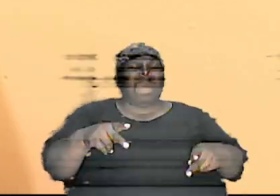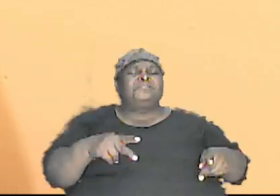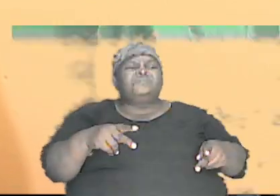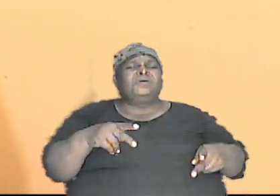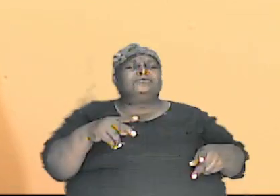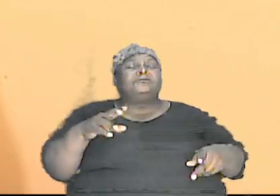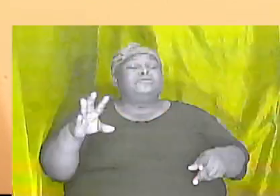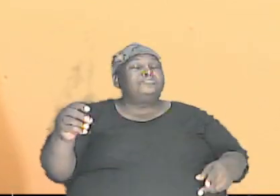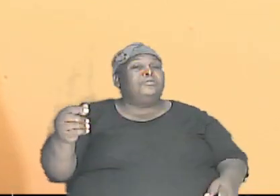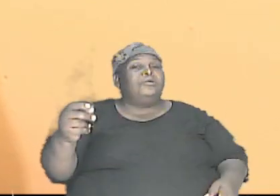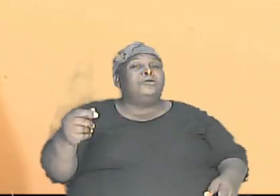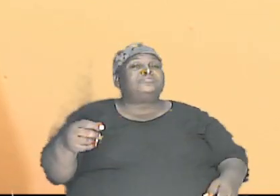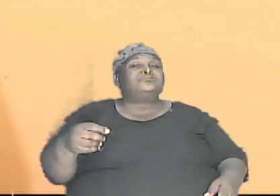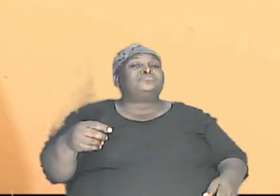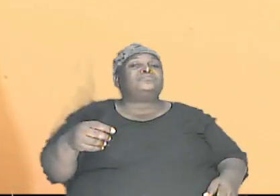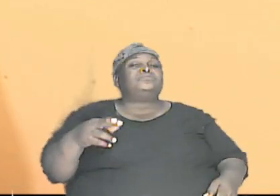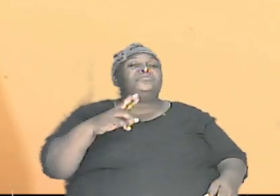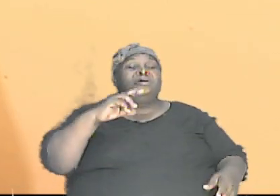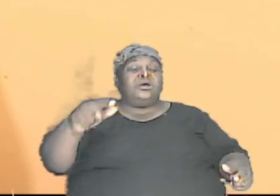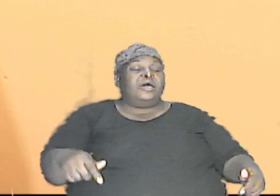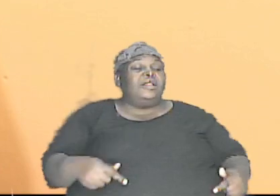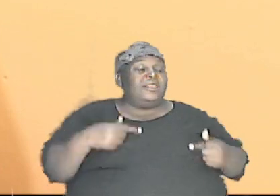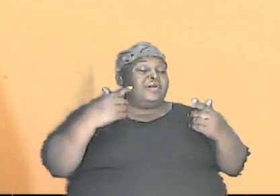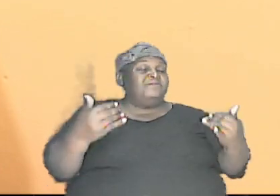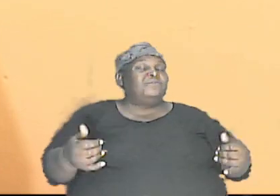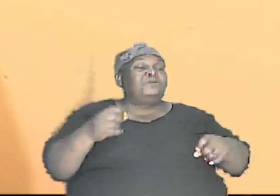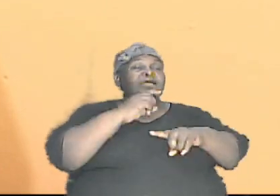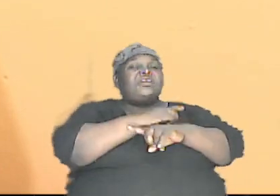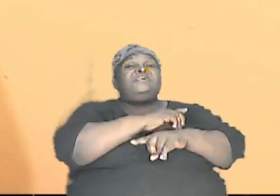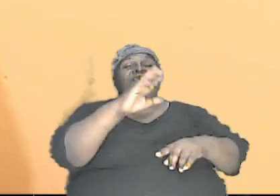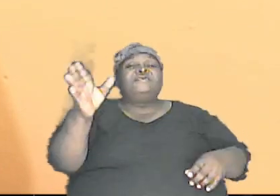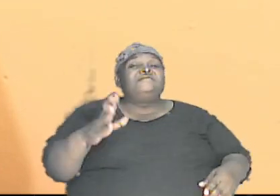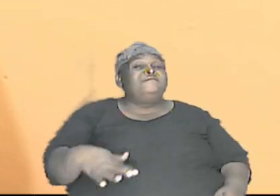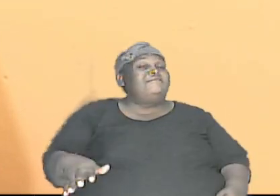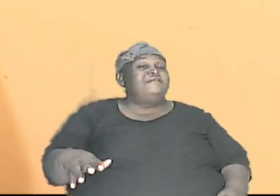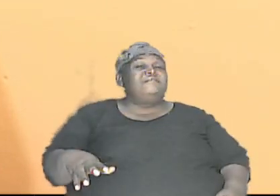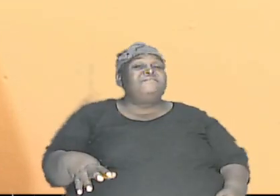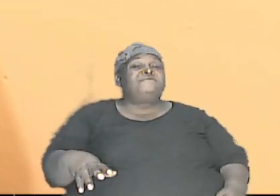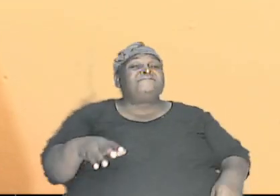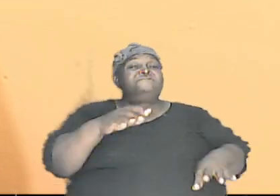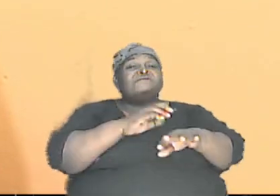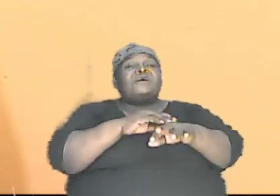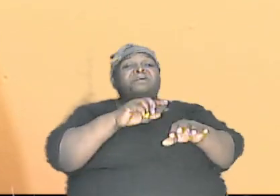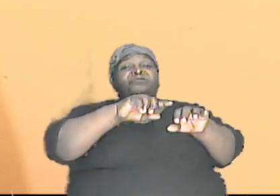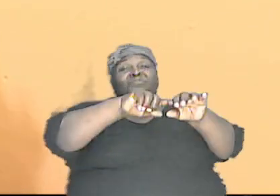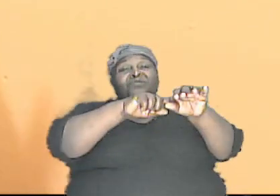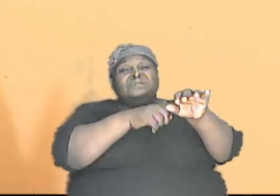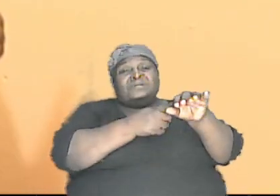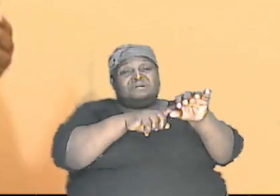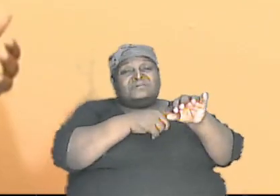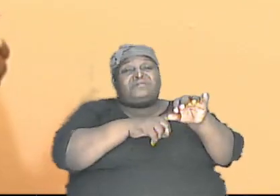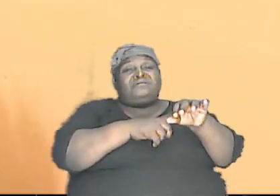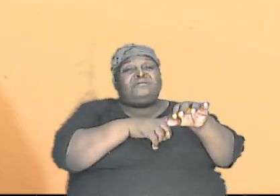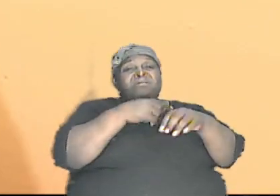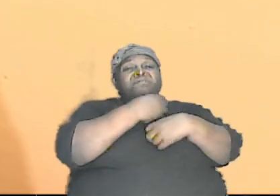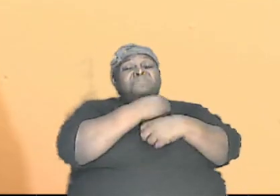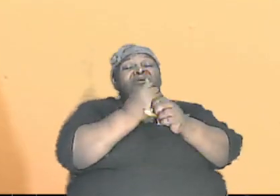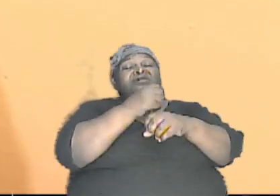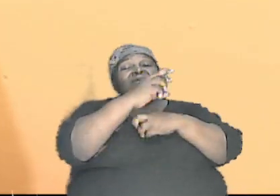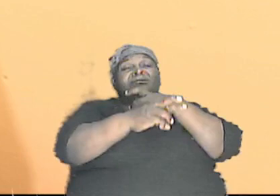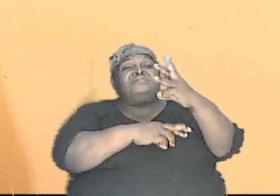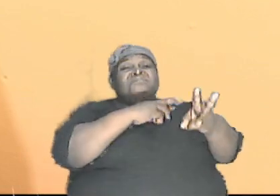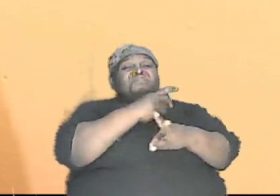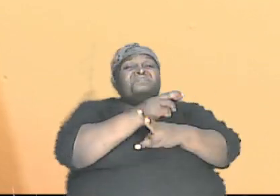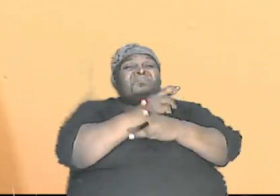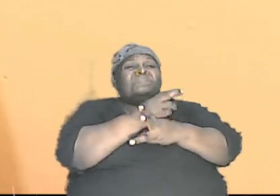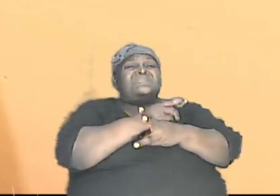at creation they were never around at the beginning so a dog like a pitbull